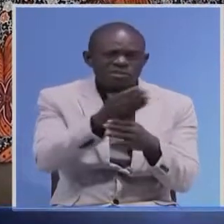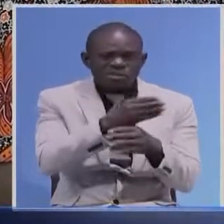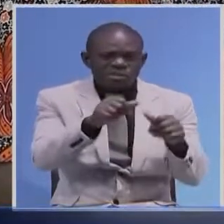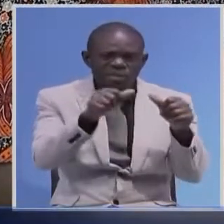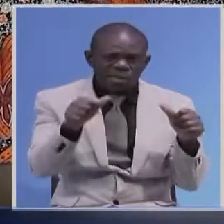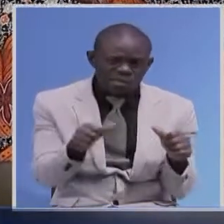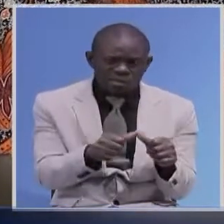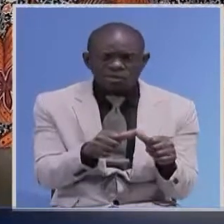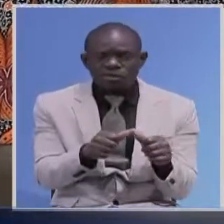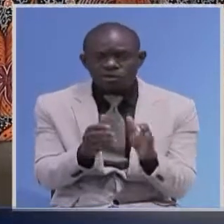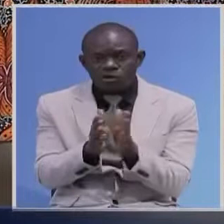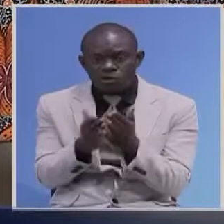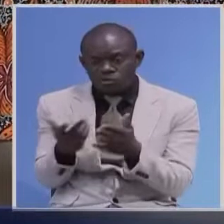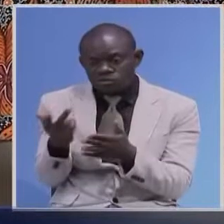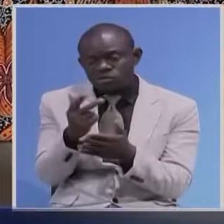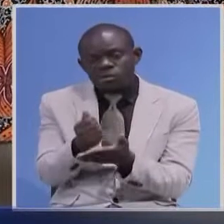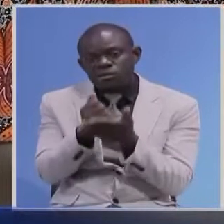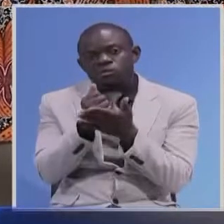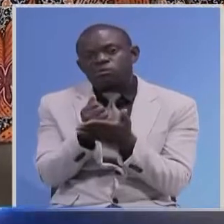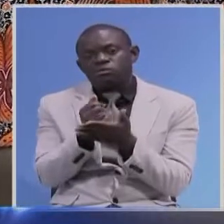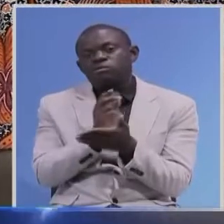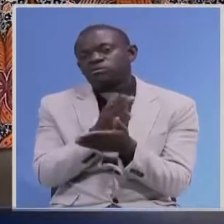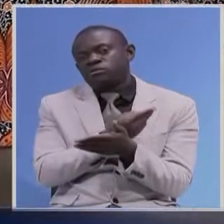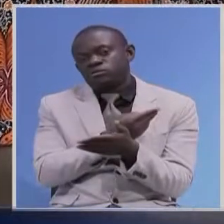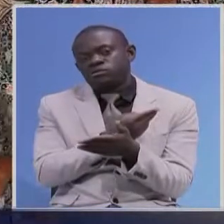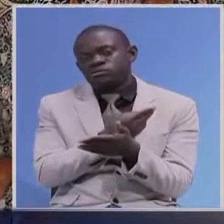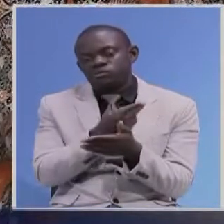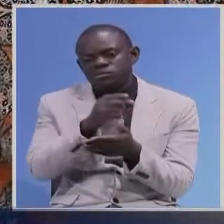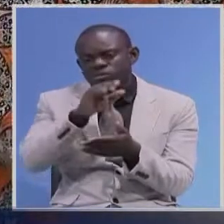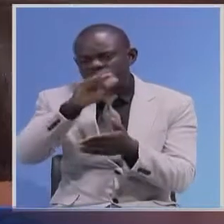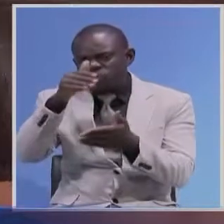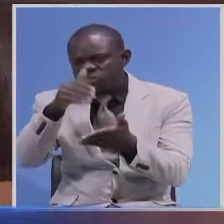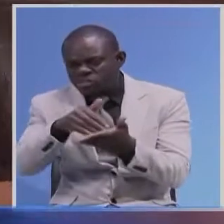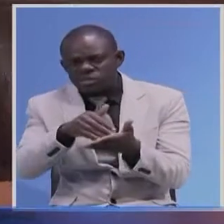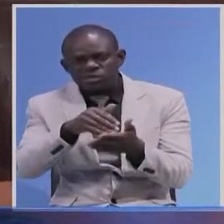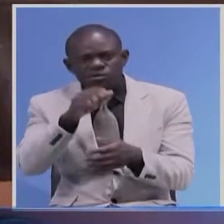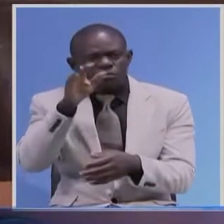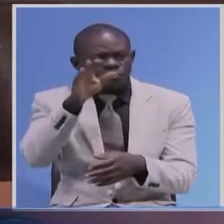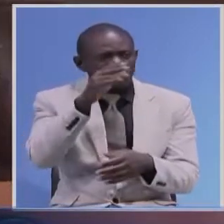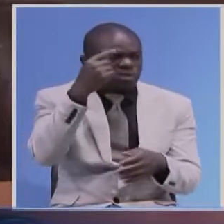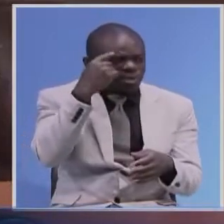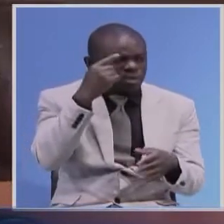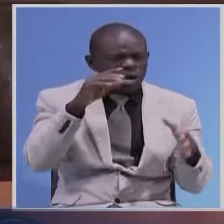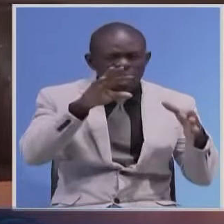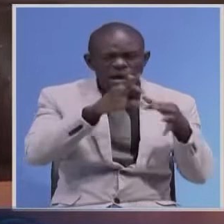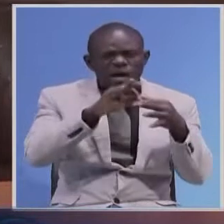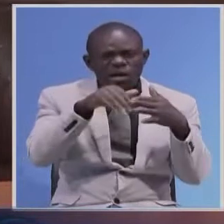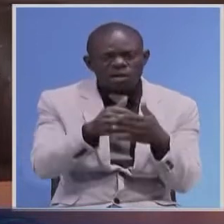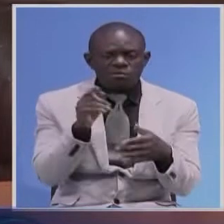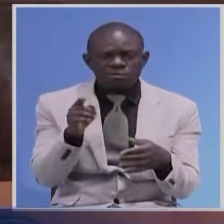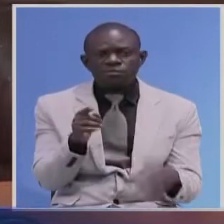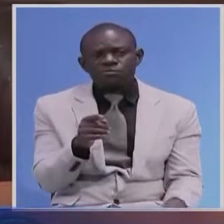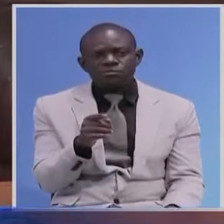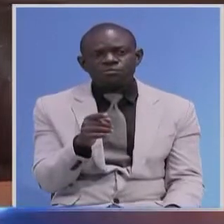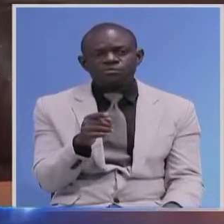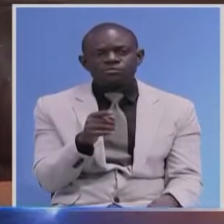central and provincial levels of government. Most of the timber processing is being taken to Vietnam,